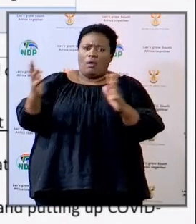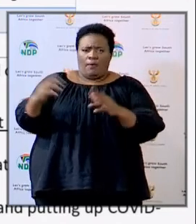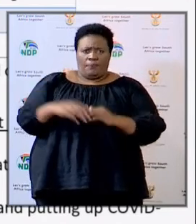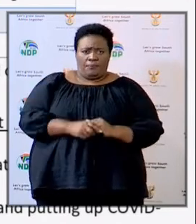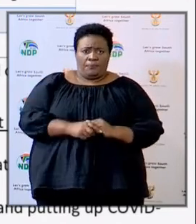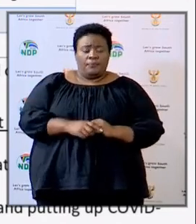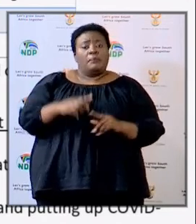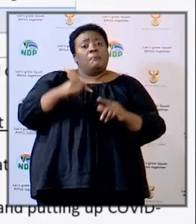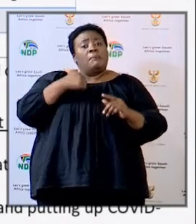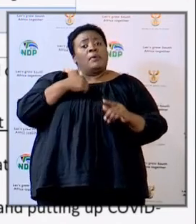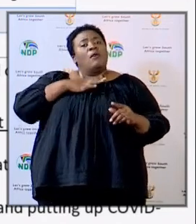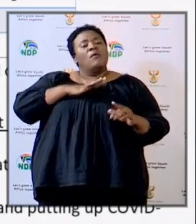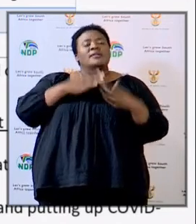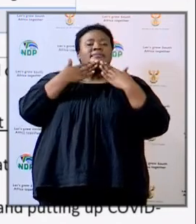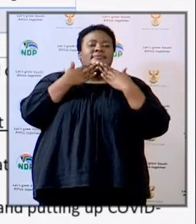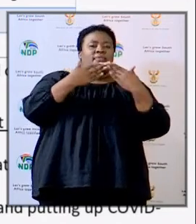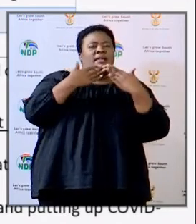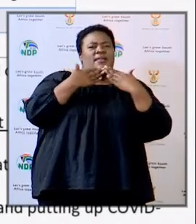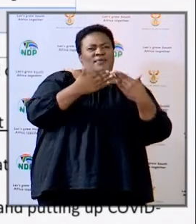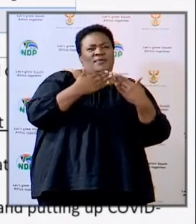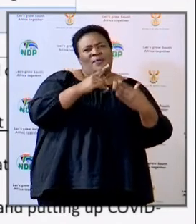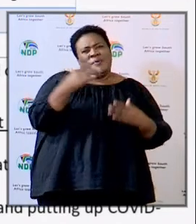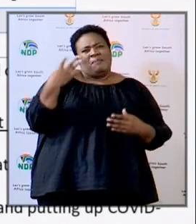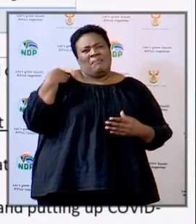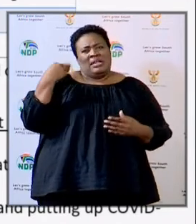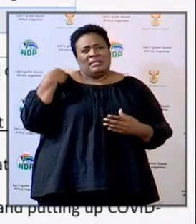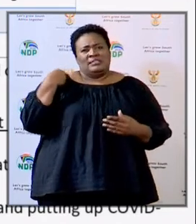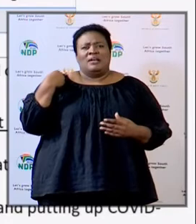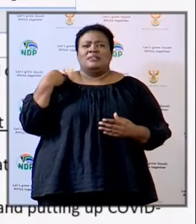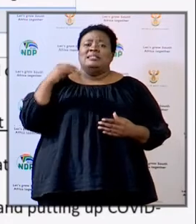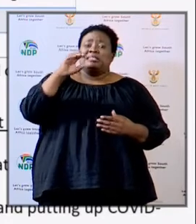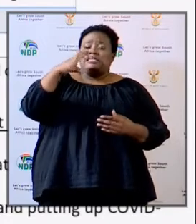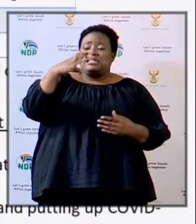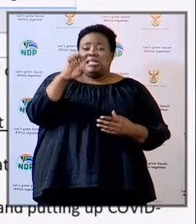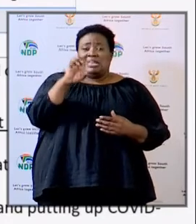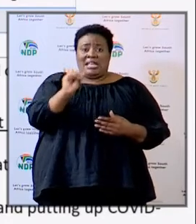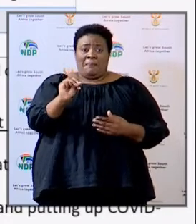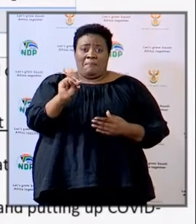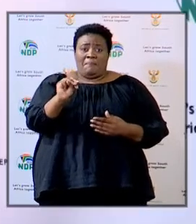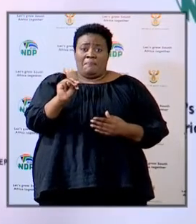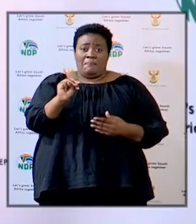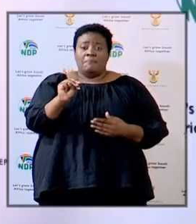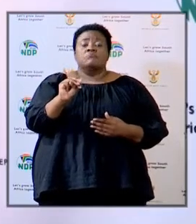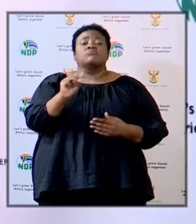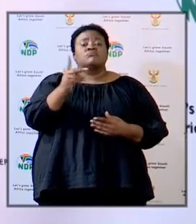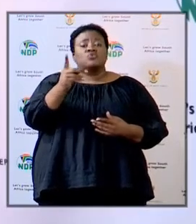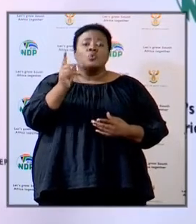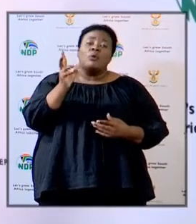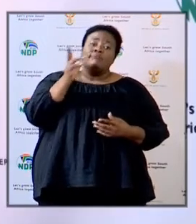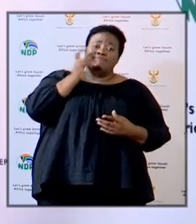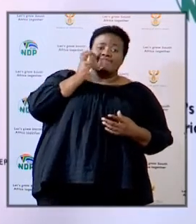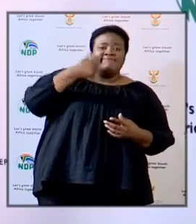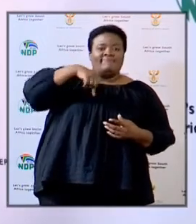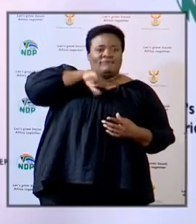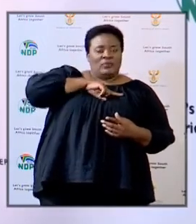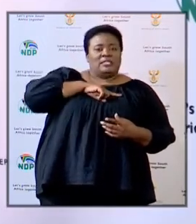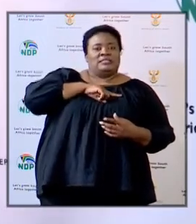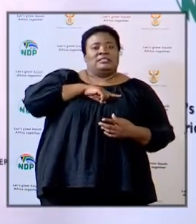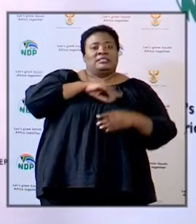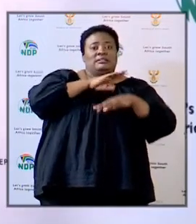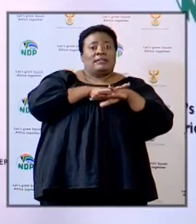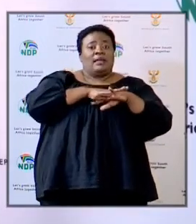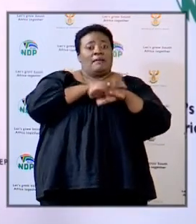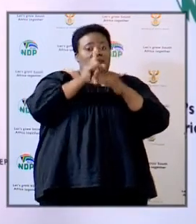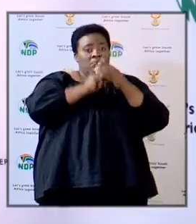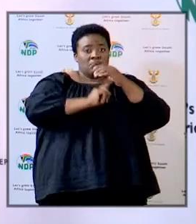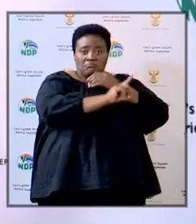And I just want to thank you, Minister and CEM, for having heeded our observations, you know, at that